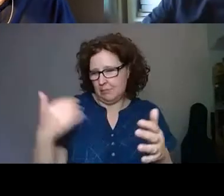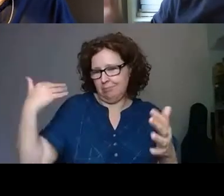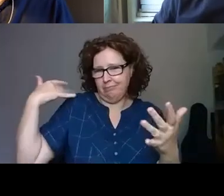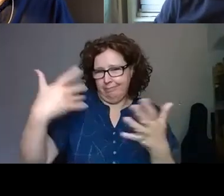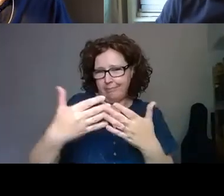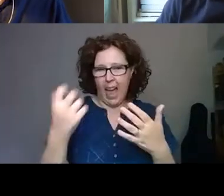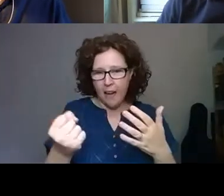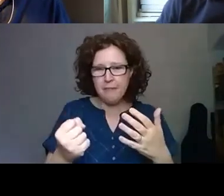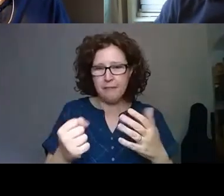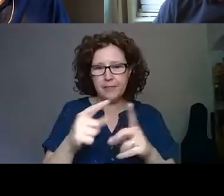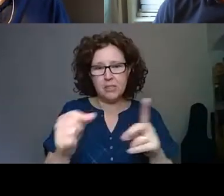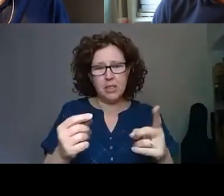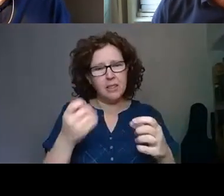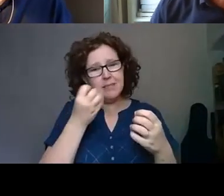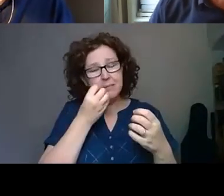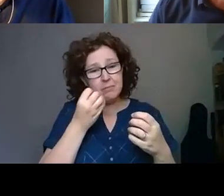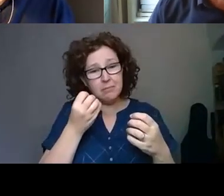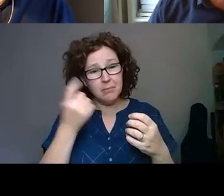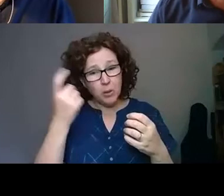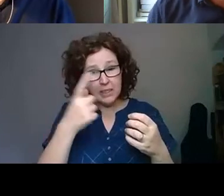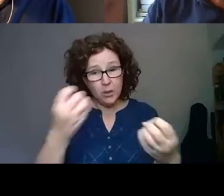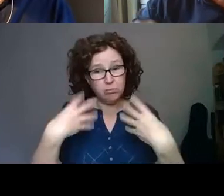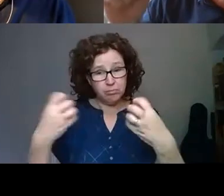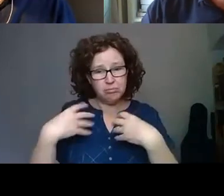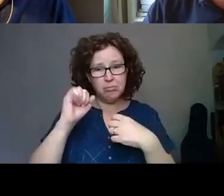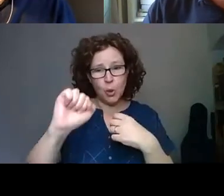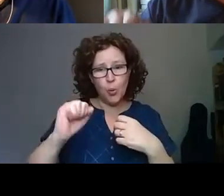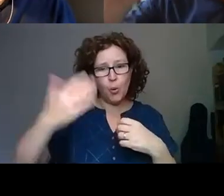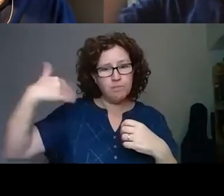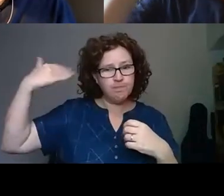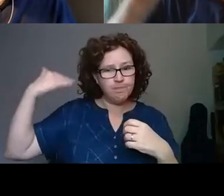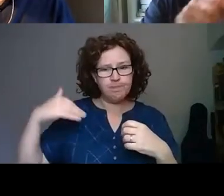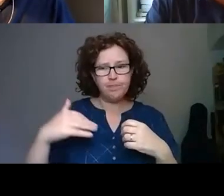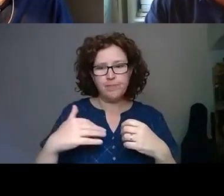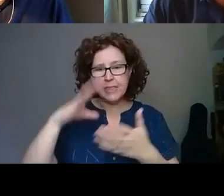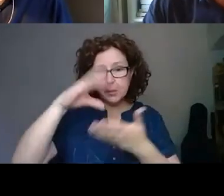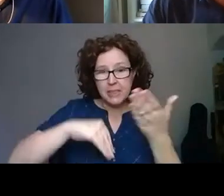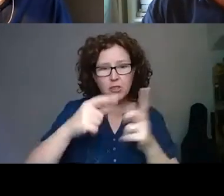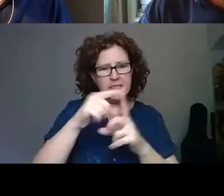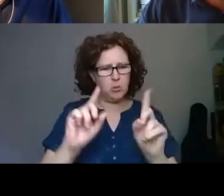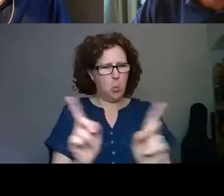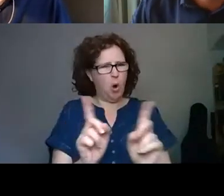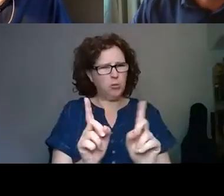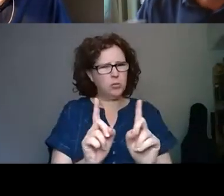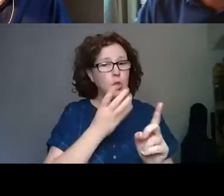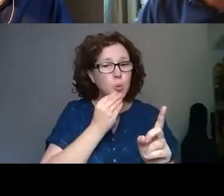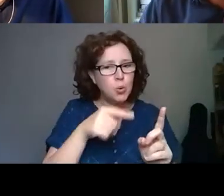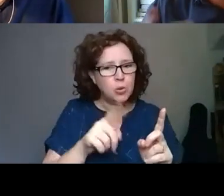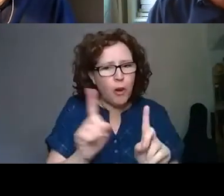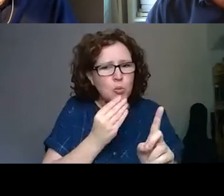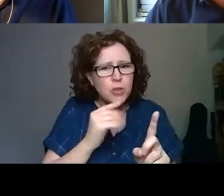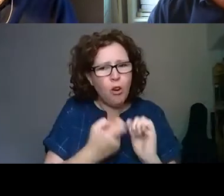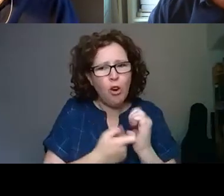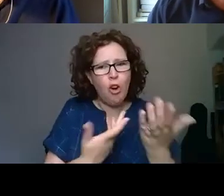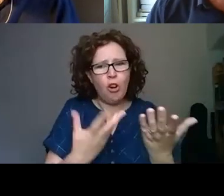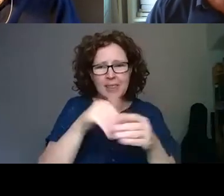sort of paint some vivid pictures for us then about about where was digital in your organization and in your work